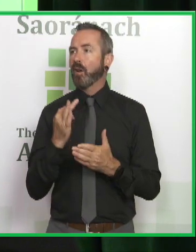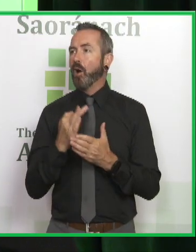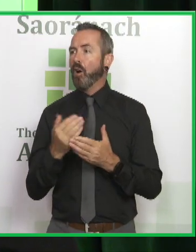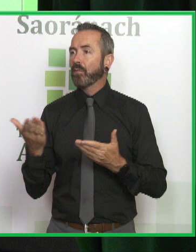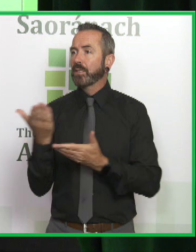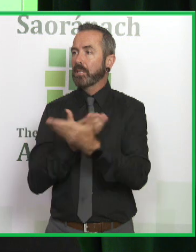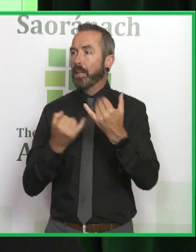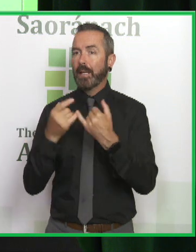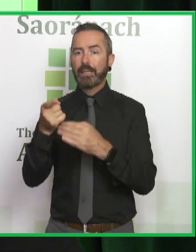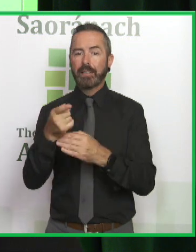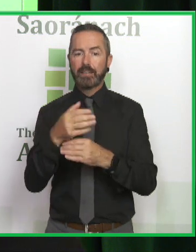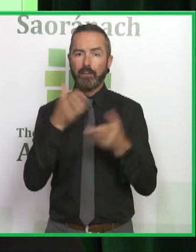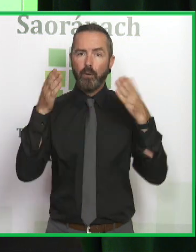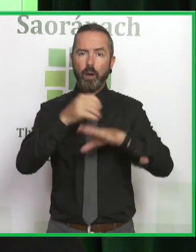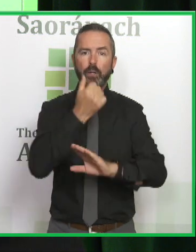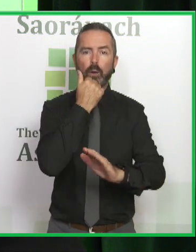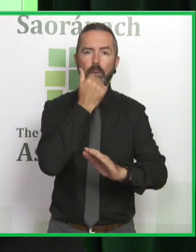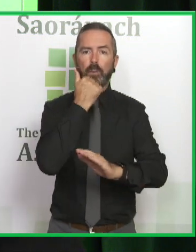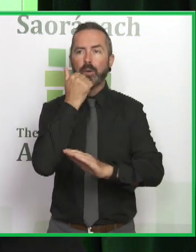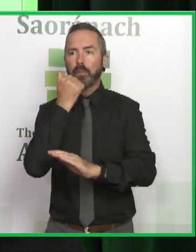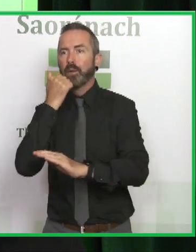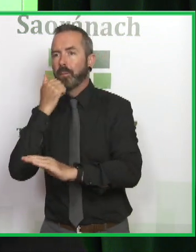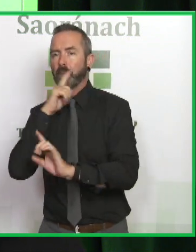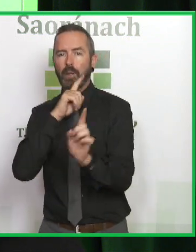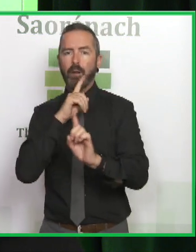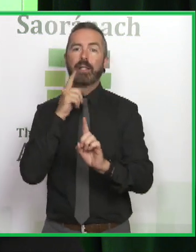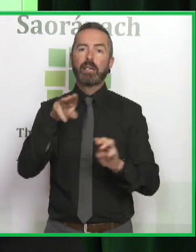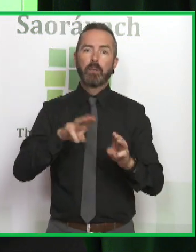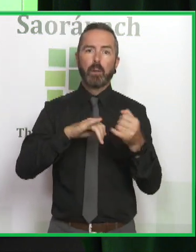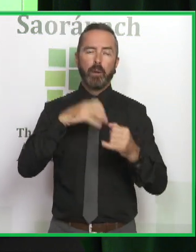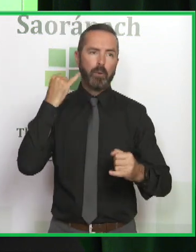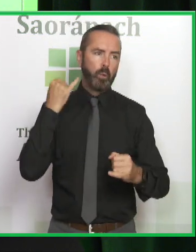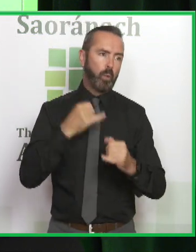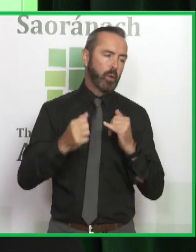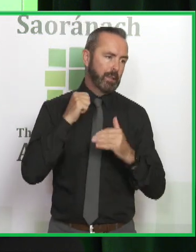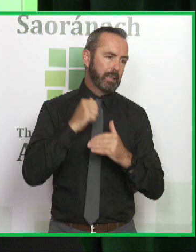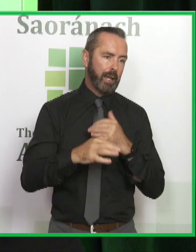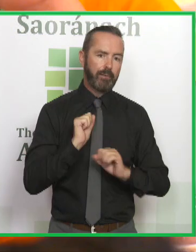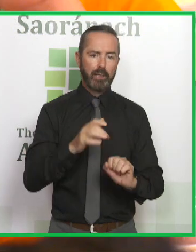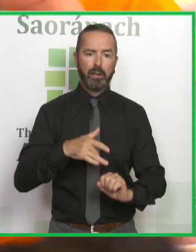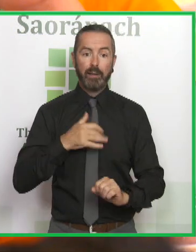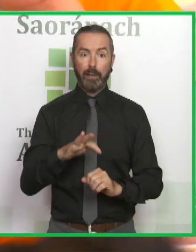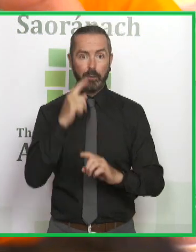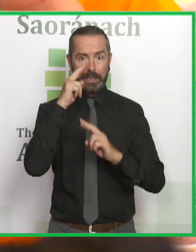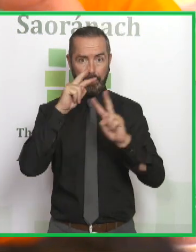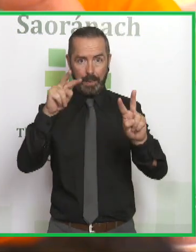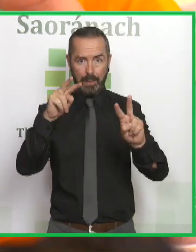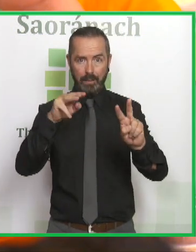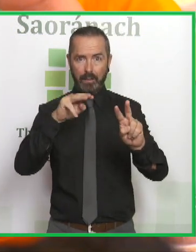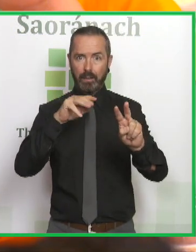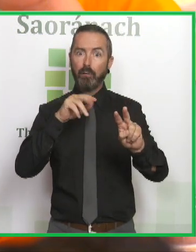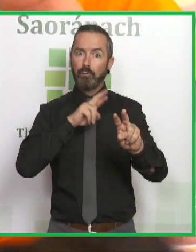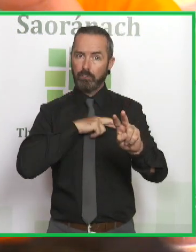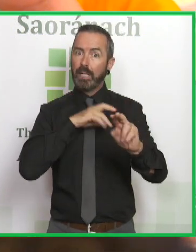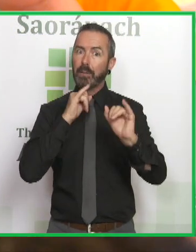down to numbers, but these are people who are having the worst day of their lives. If you're seeing me in the matter emergency department, you are having a really bad